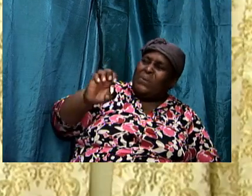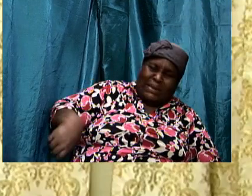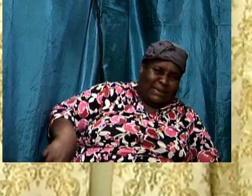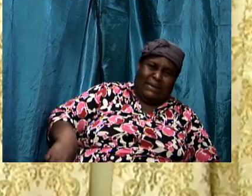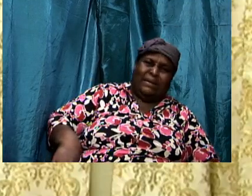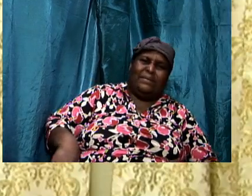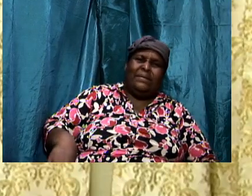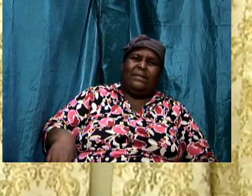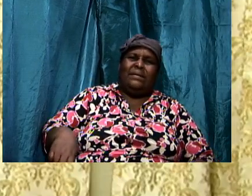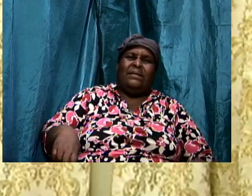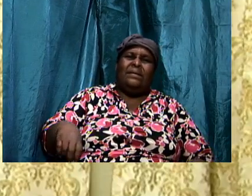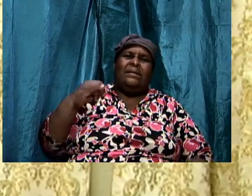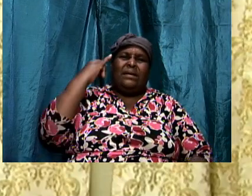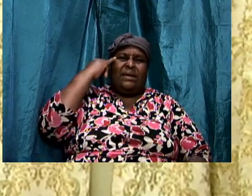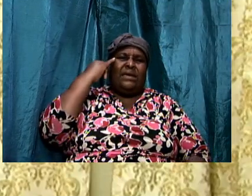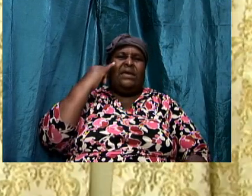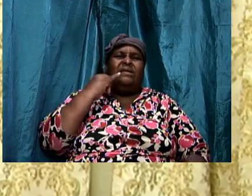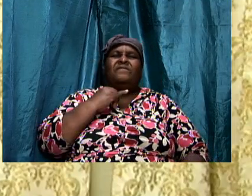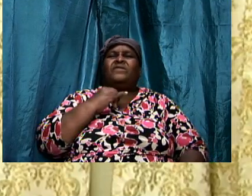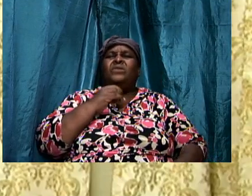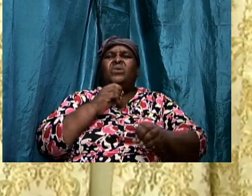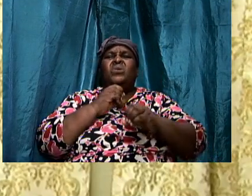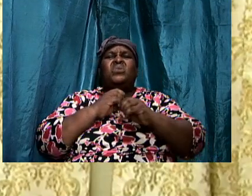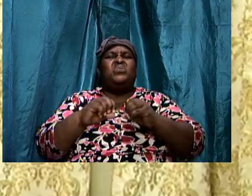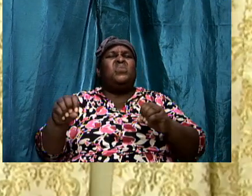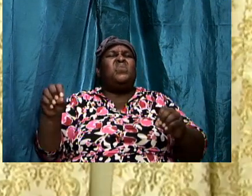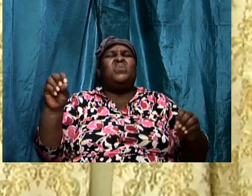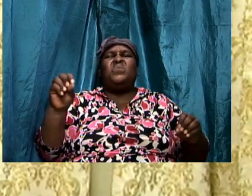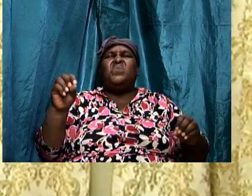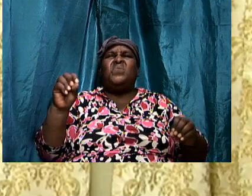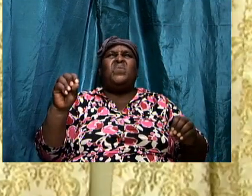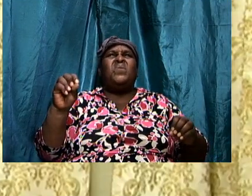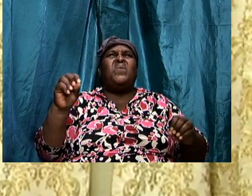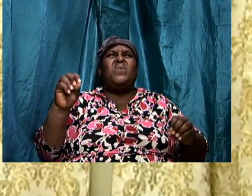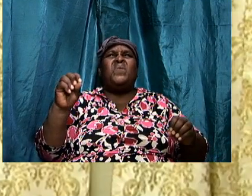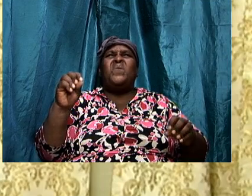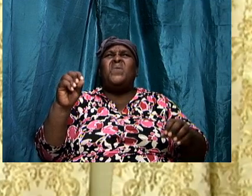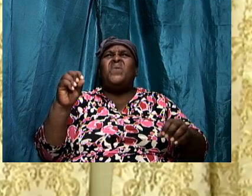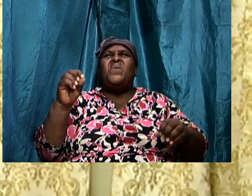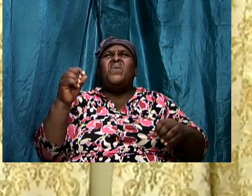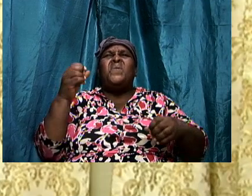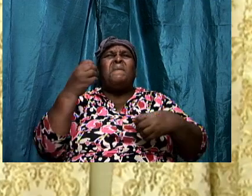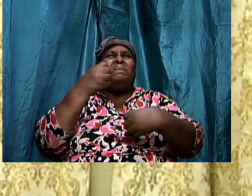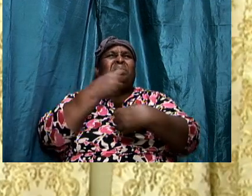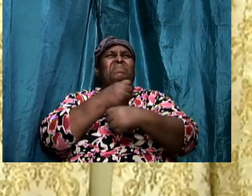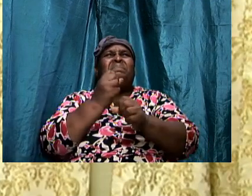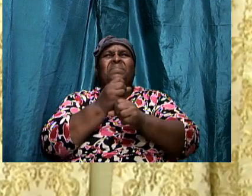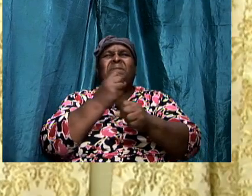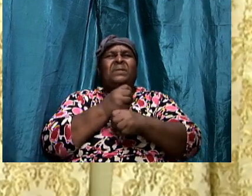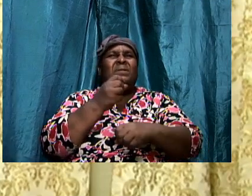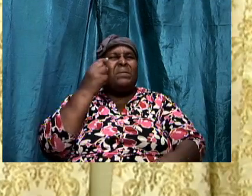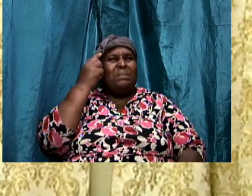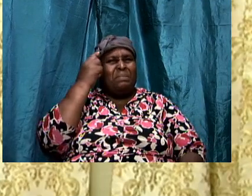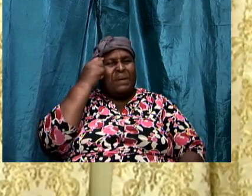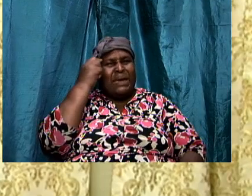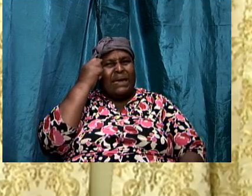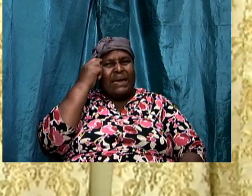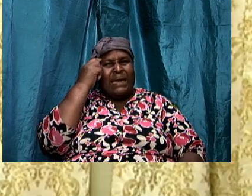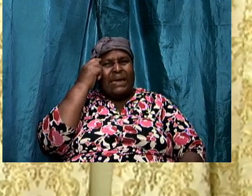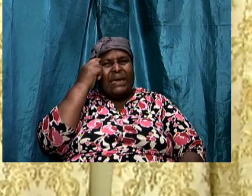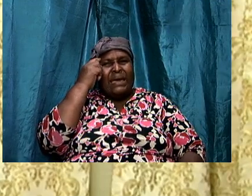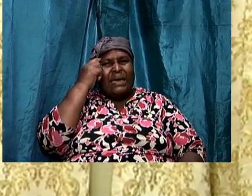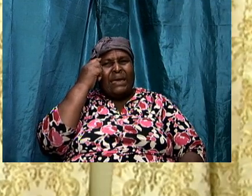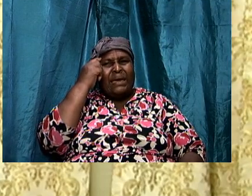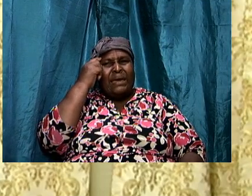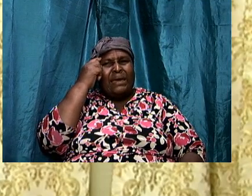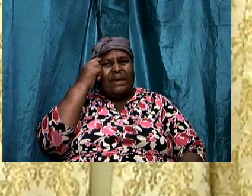and if we dare to underestimate the extent like many of us